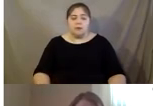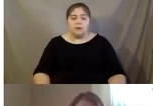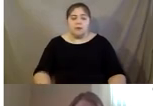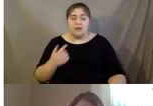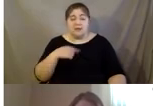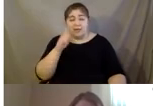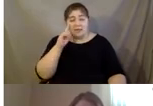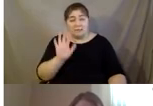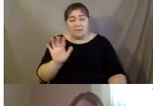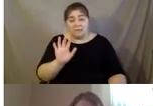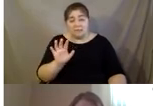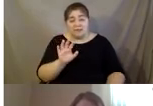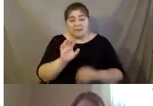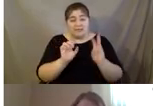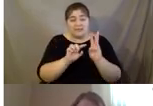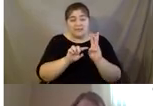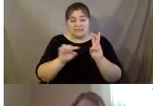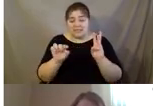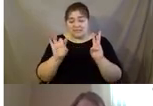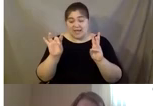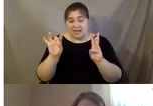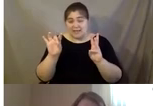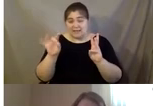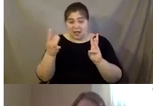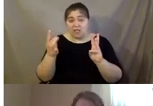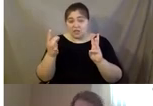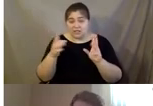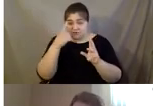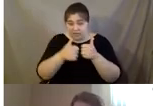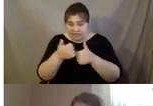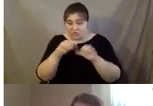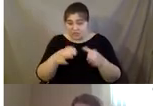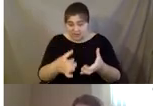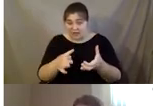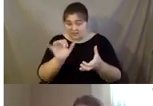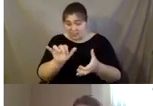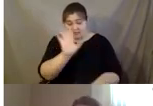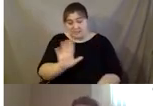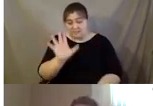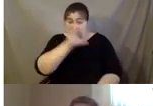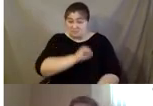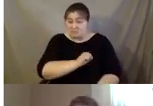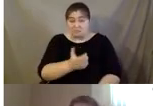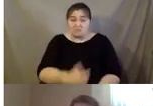maybe six to $8 per session would be kind of a ballpark range.